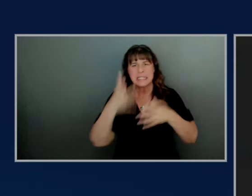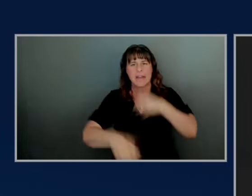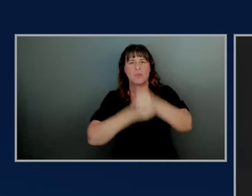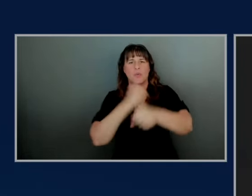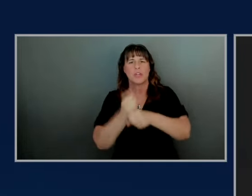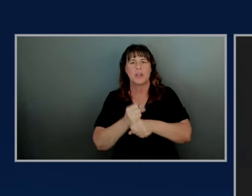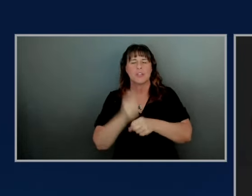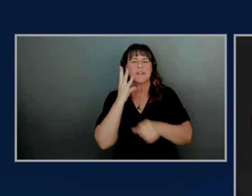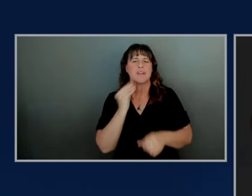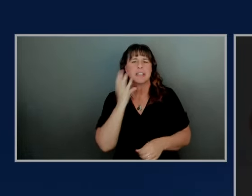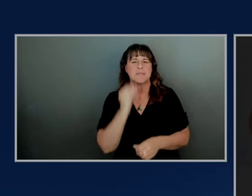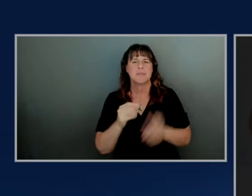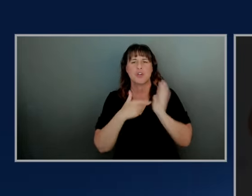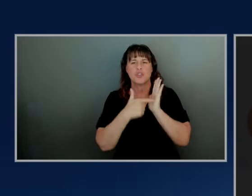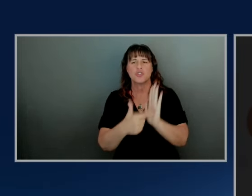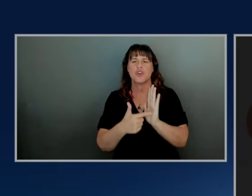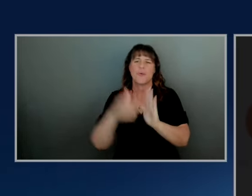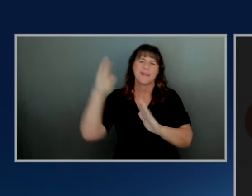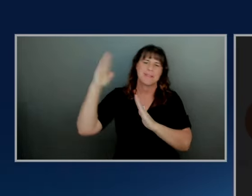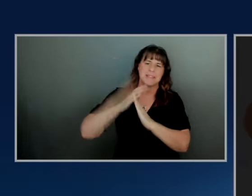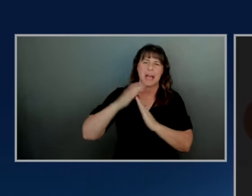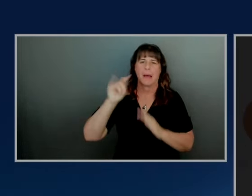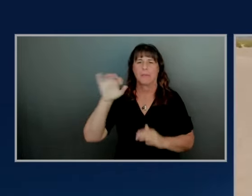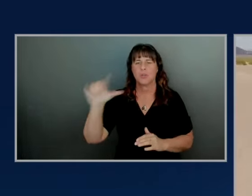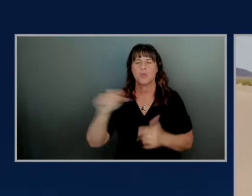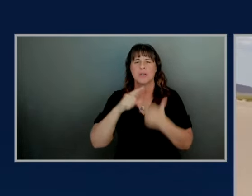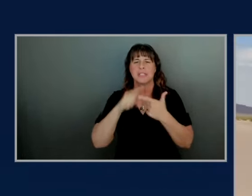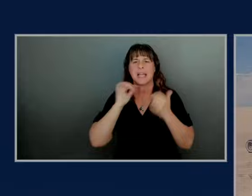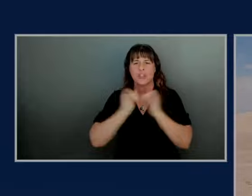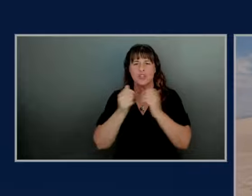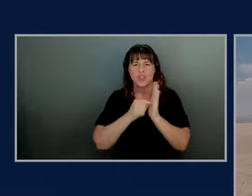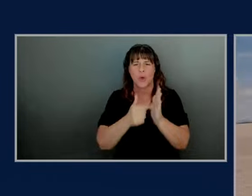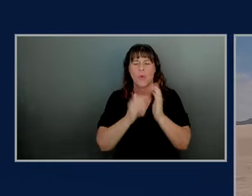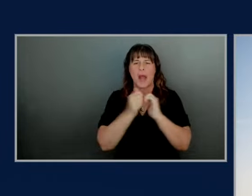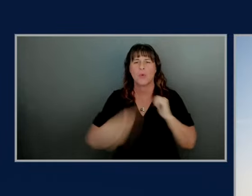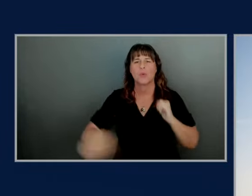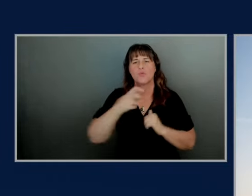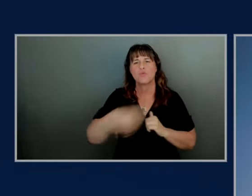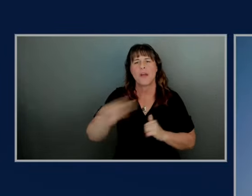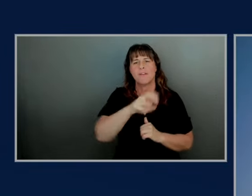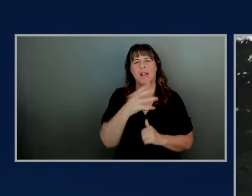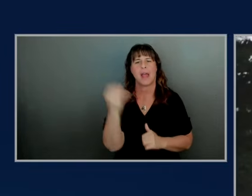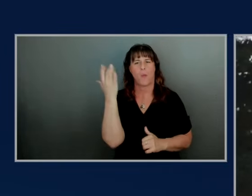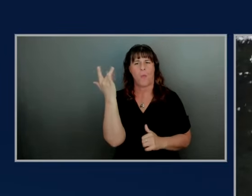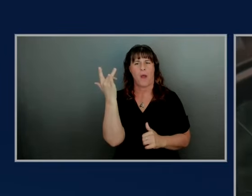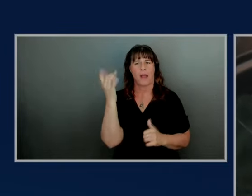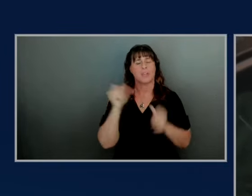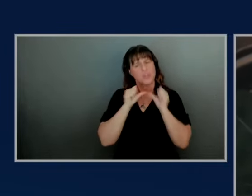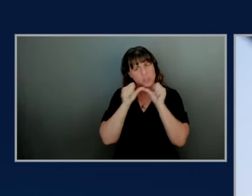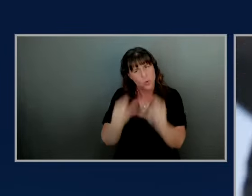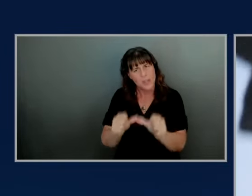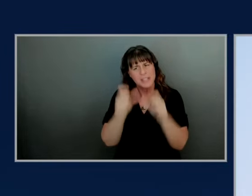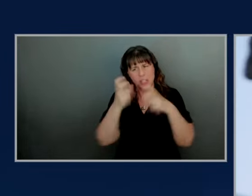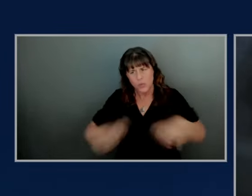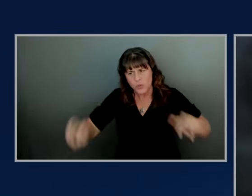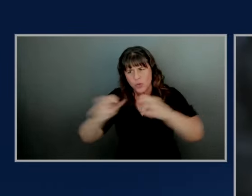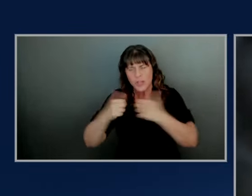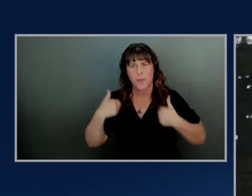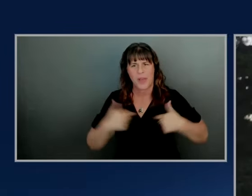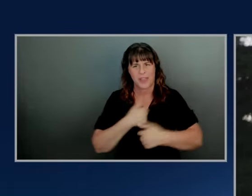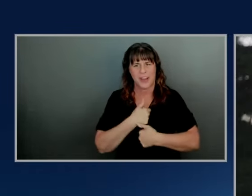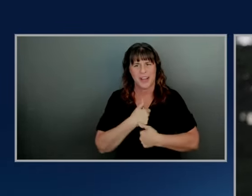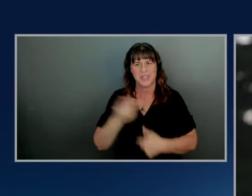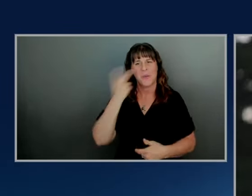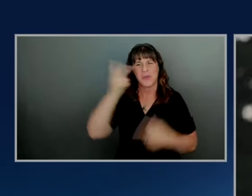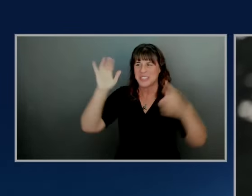-edge tools an era focused on how you travel and why so continue the journey with us we'll see